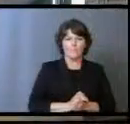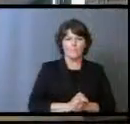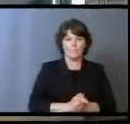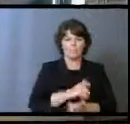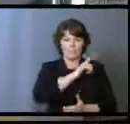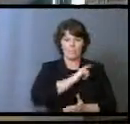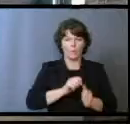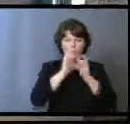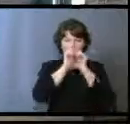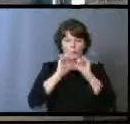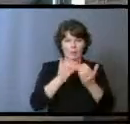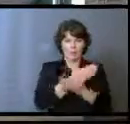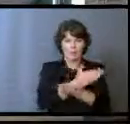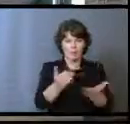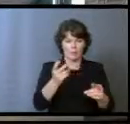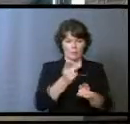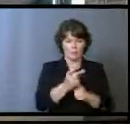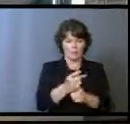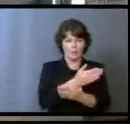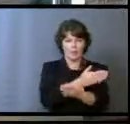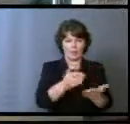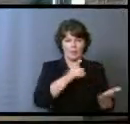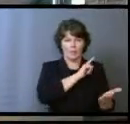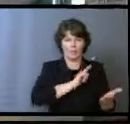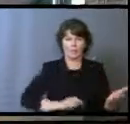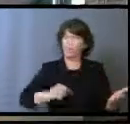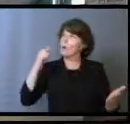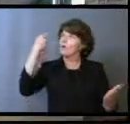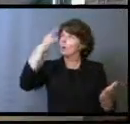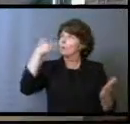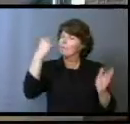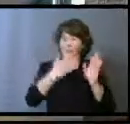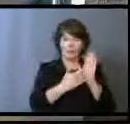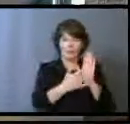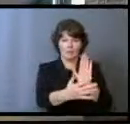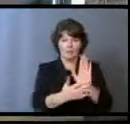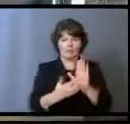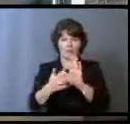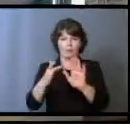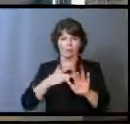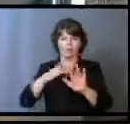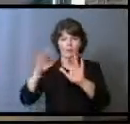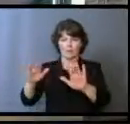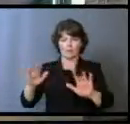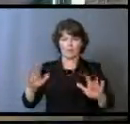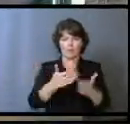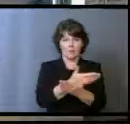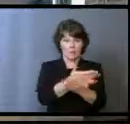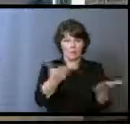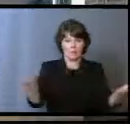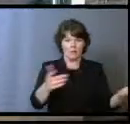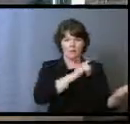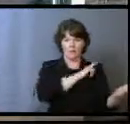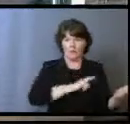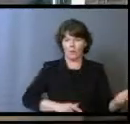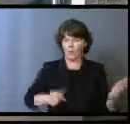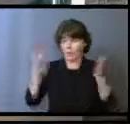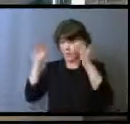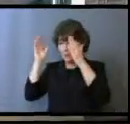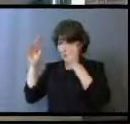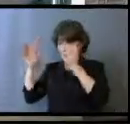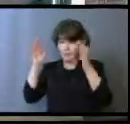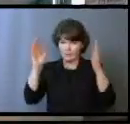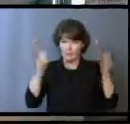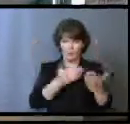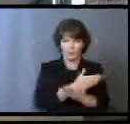The Lord bless you and keep you. The Lord's face shine upon you and be gracious unto you. The Lord